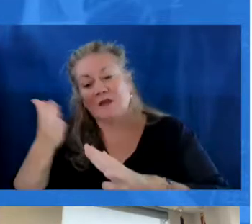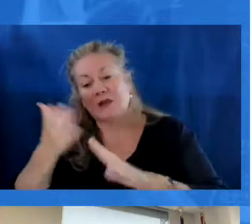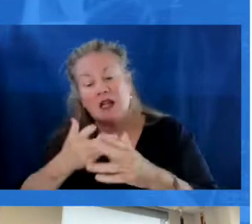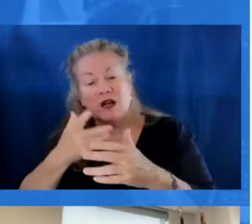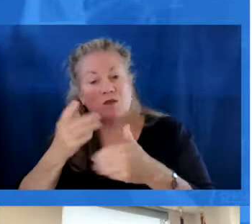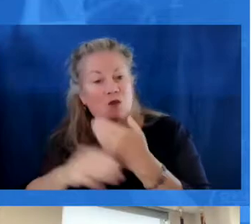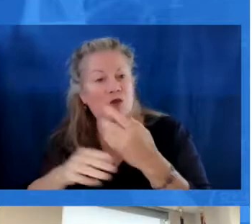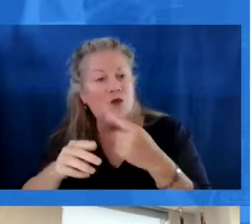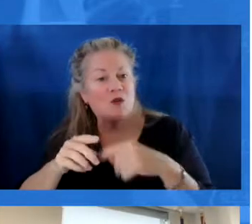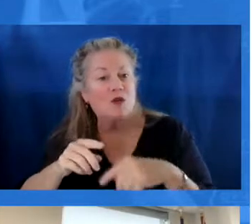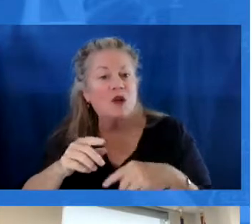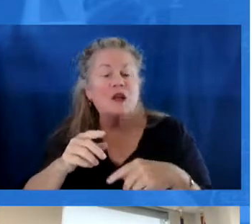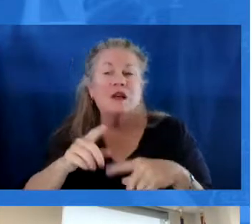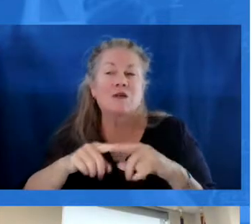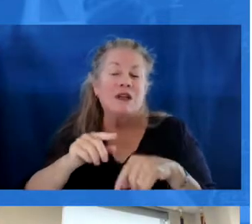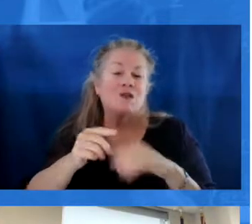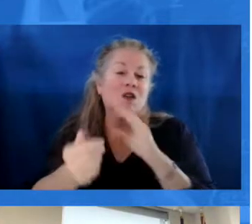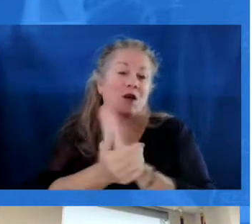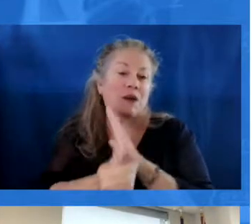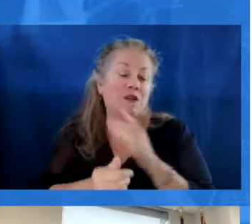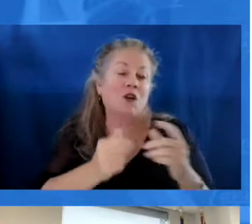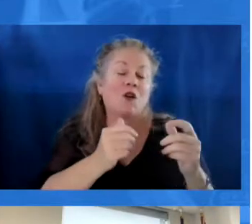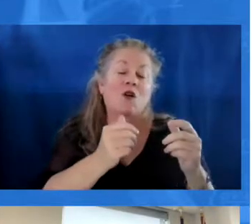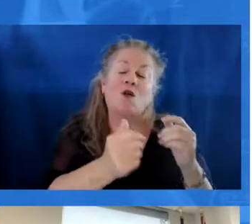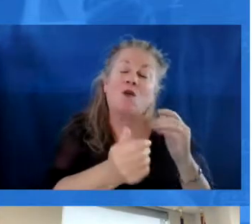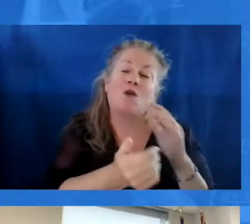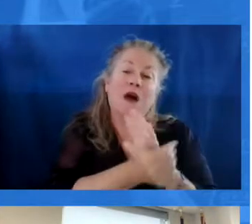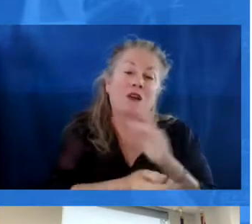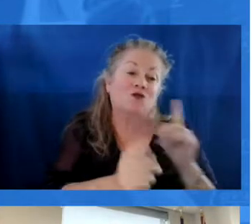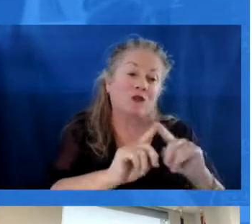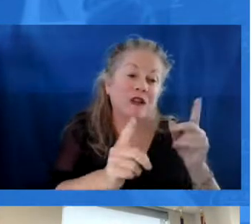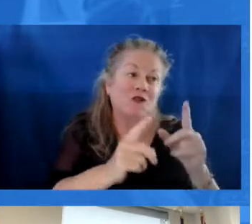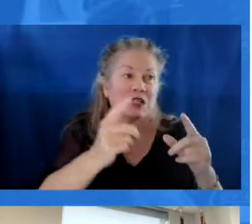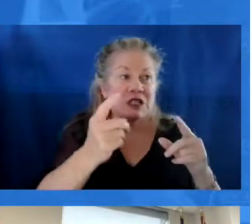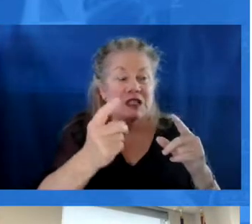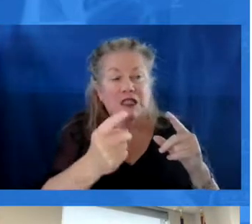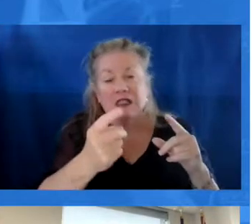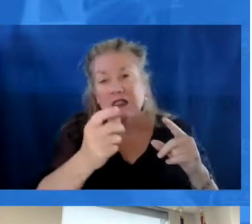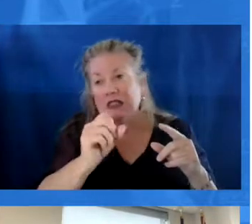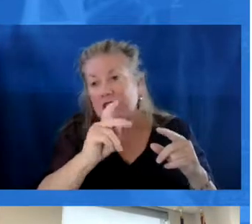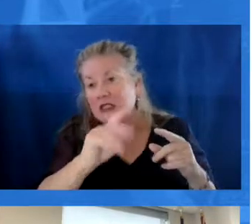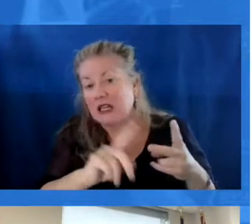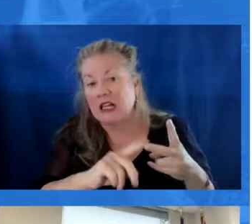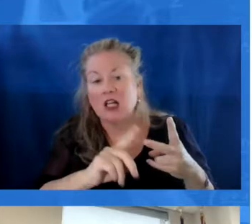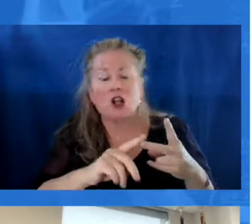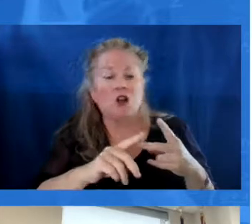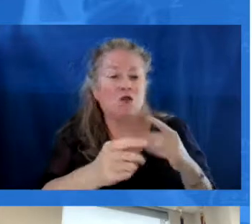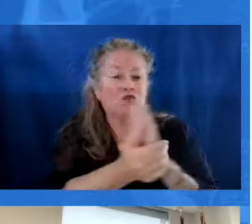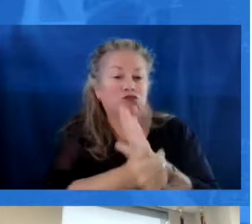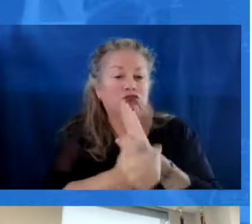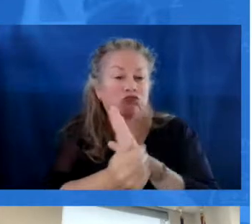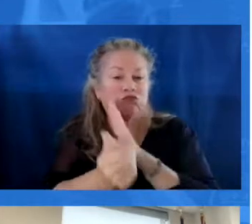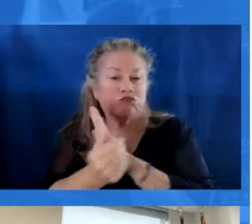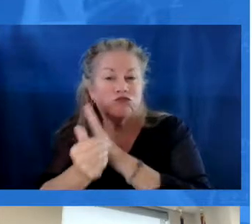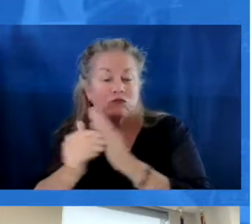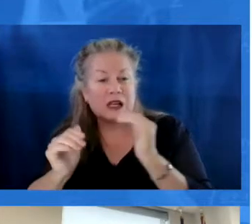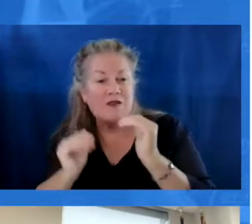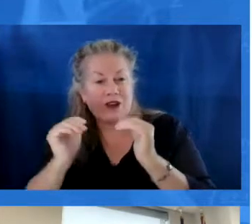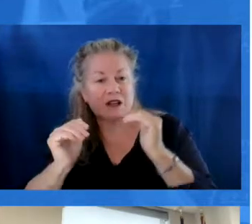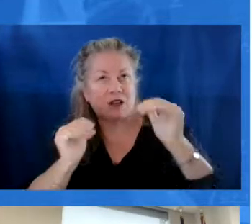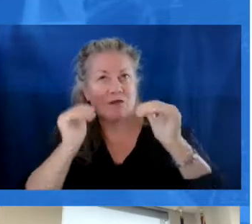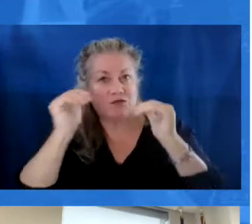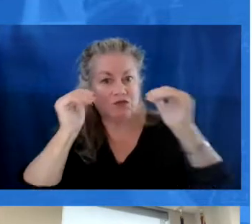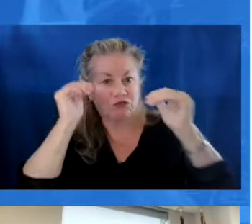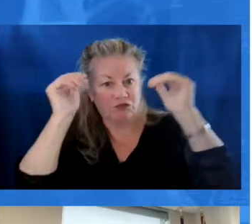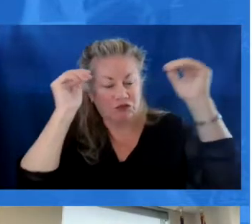expedited program that works based on competency, so as they master different skills and knowledge bases and pedagogical practices, they're